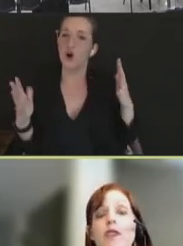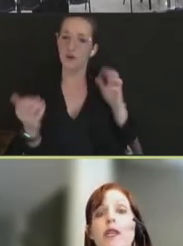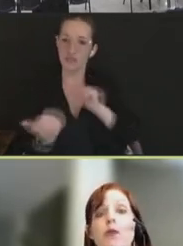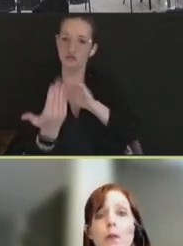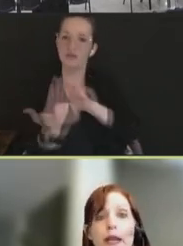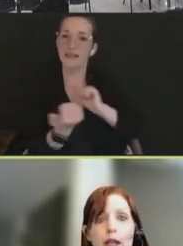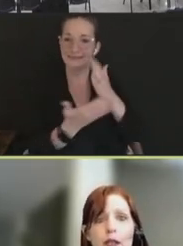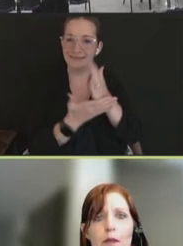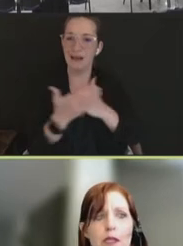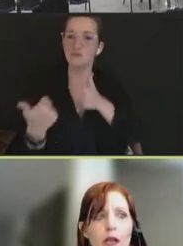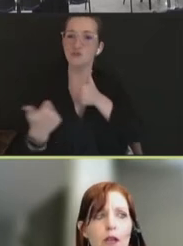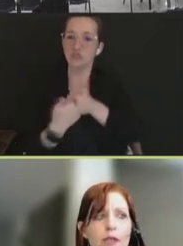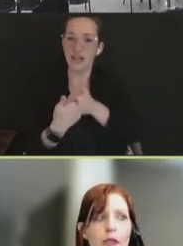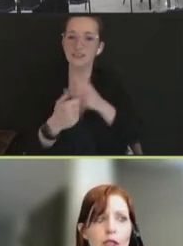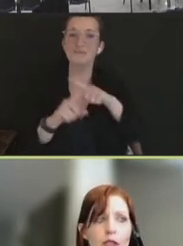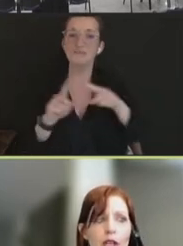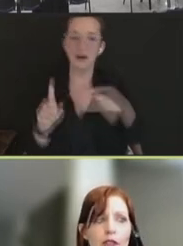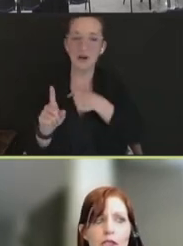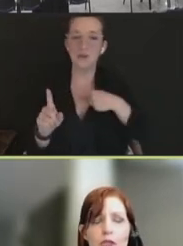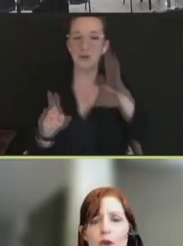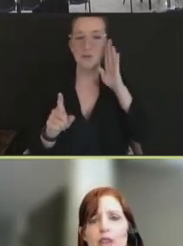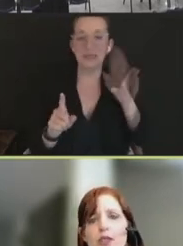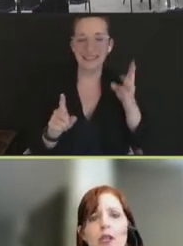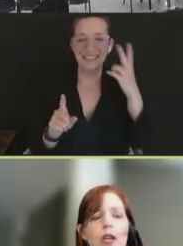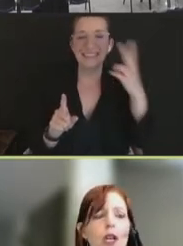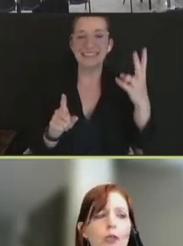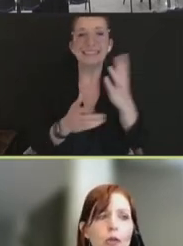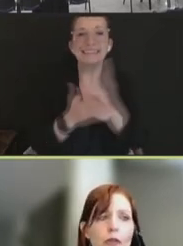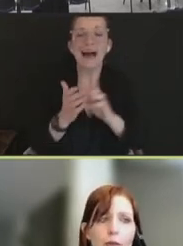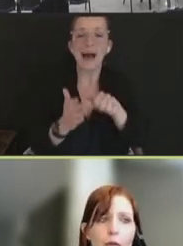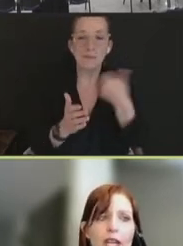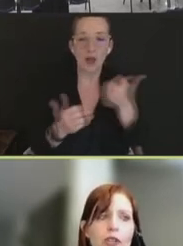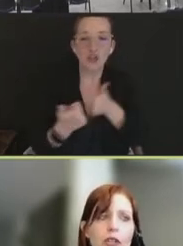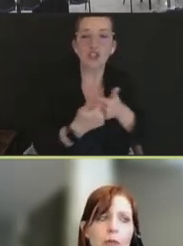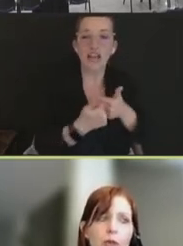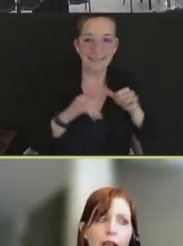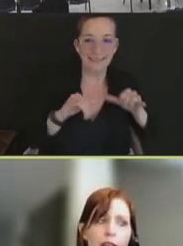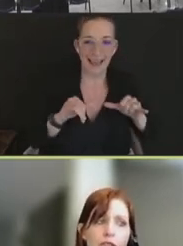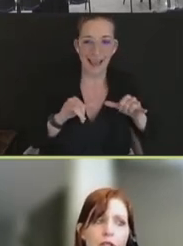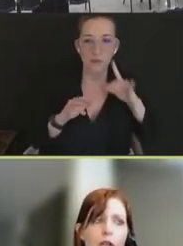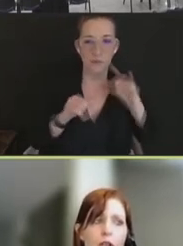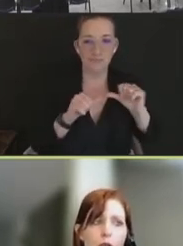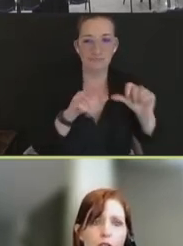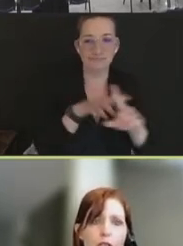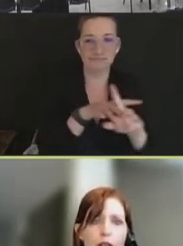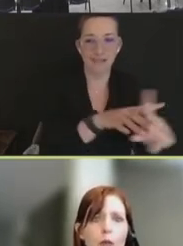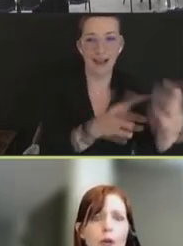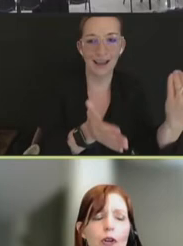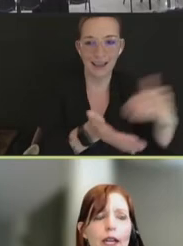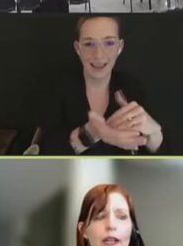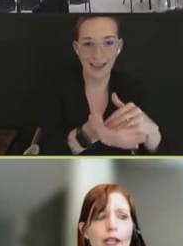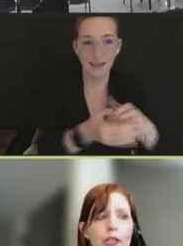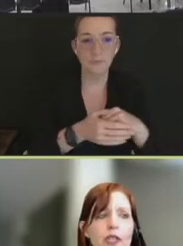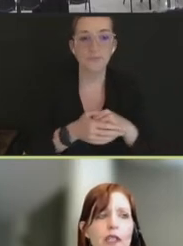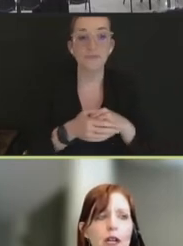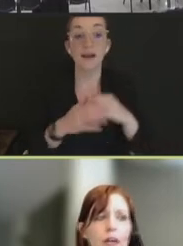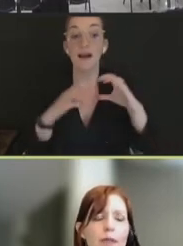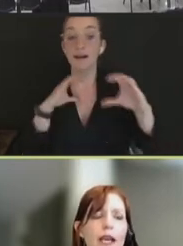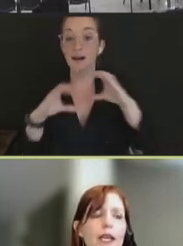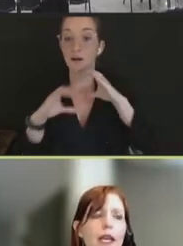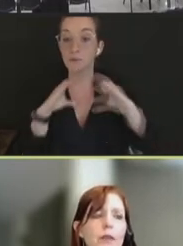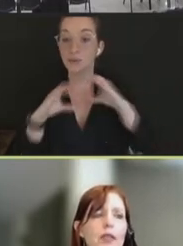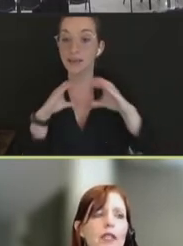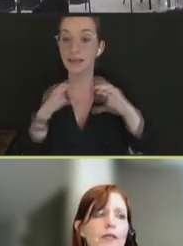we will see repeating themselves in this kind of situation. The role of information and communication across the network and increasing